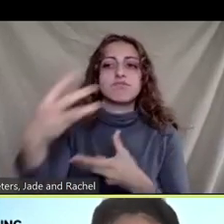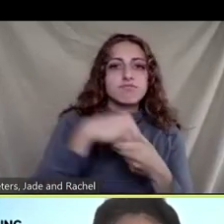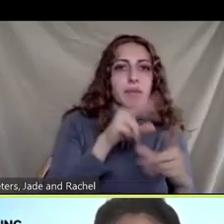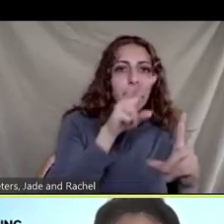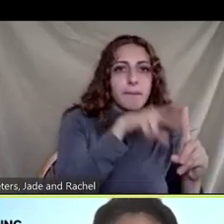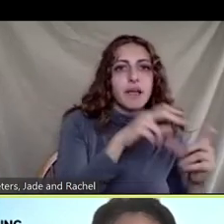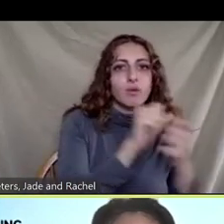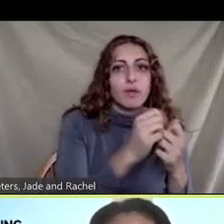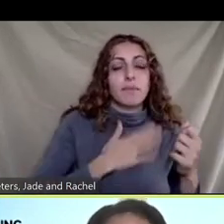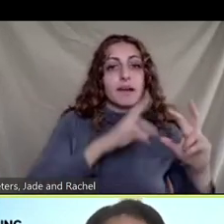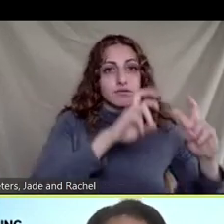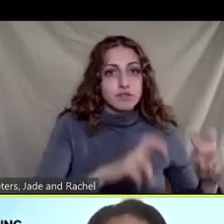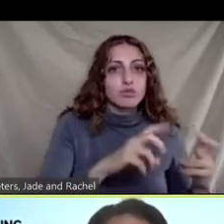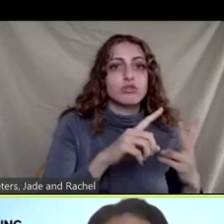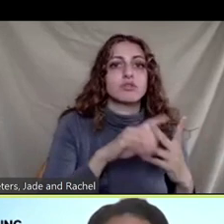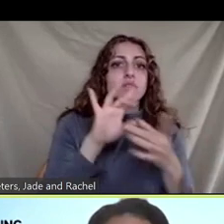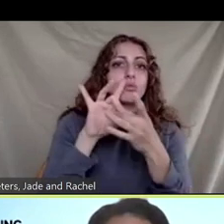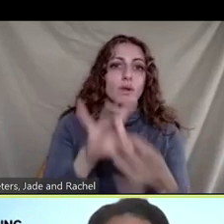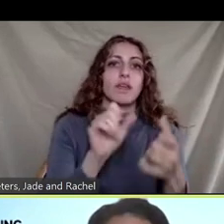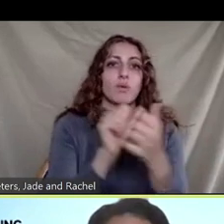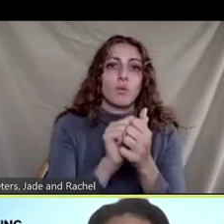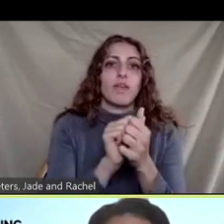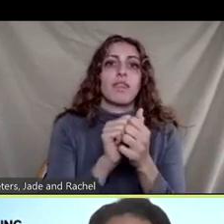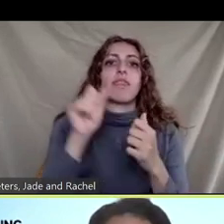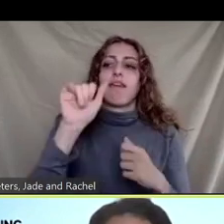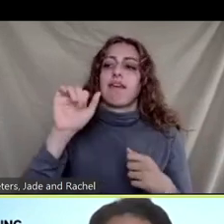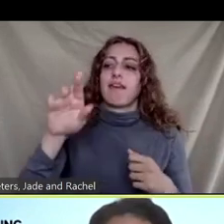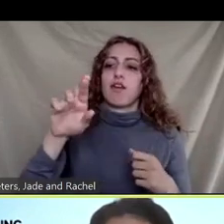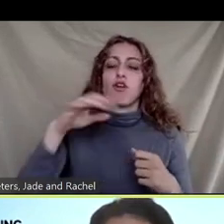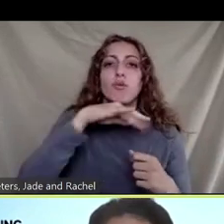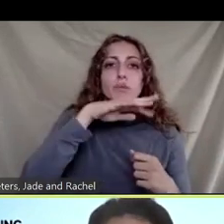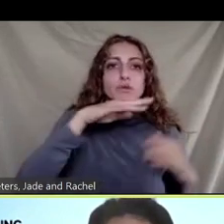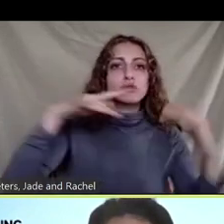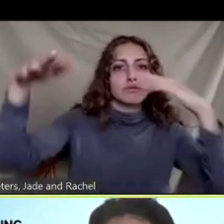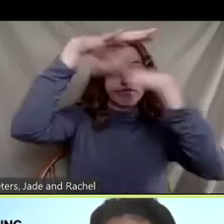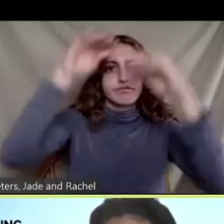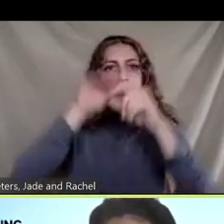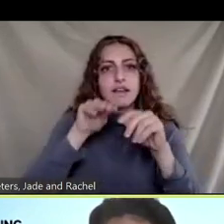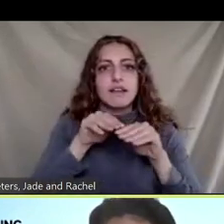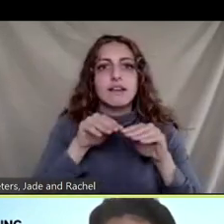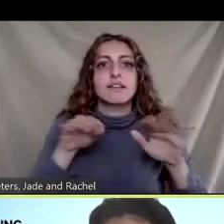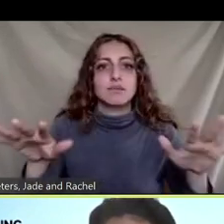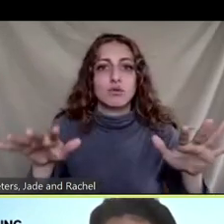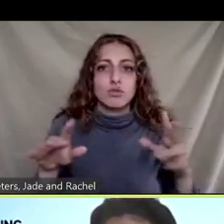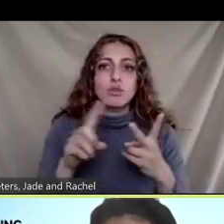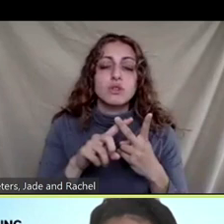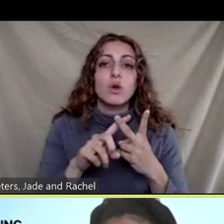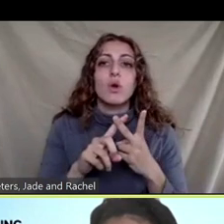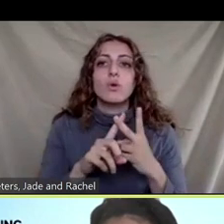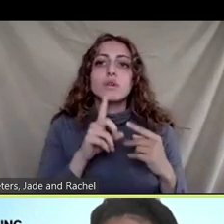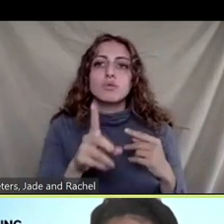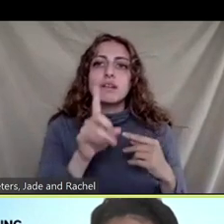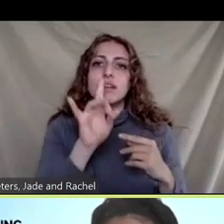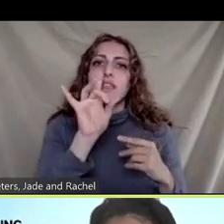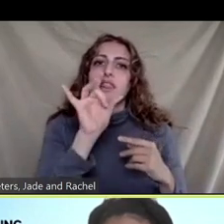air pollution exposure and so um in terms of research writing proposals the broader impact statements pretty much write